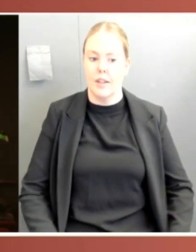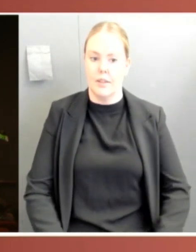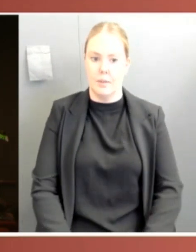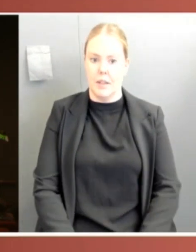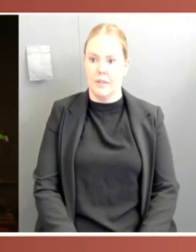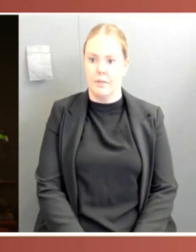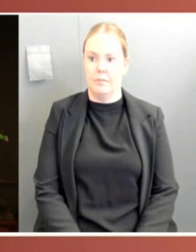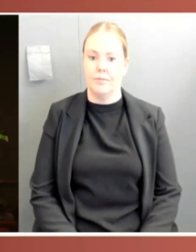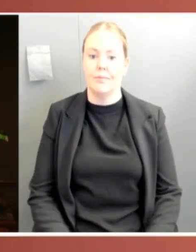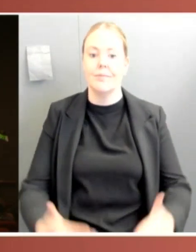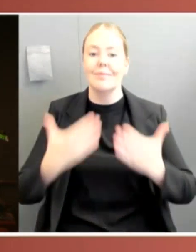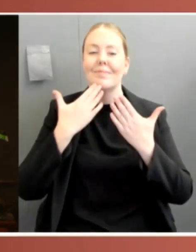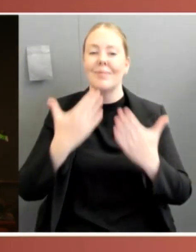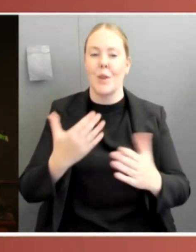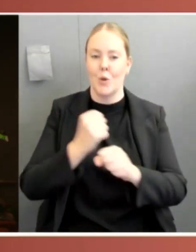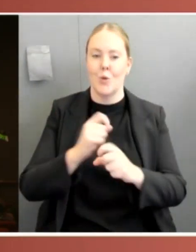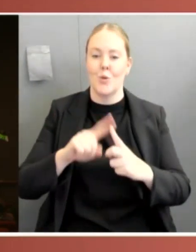Thanks, George. Thanks, everyone, as well.